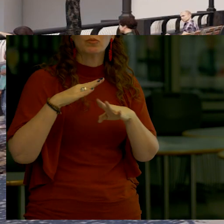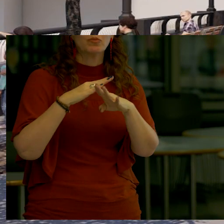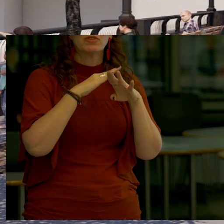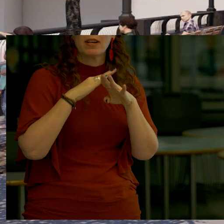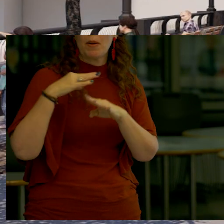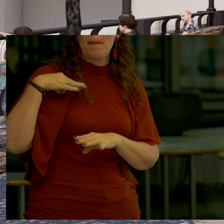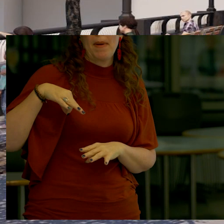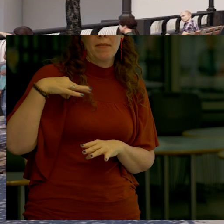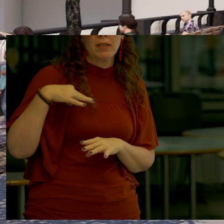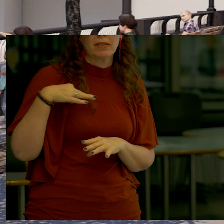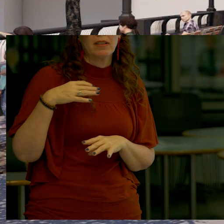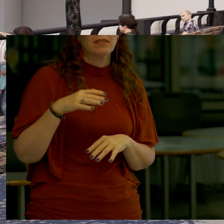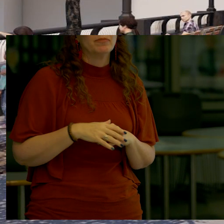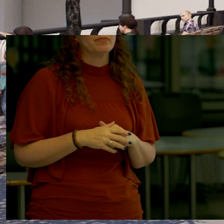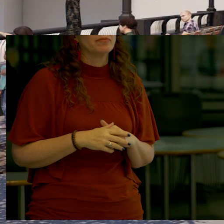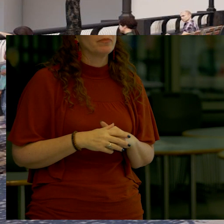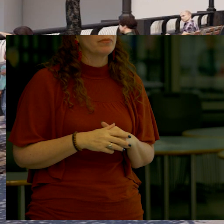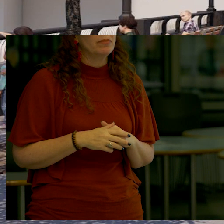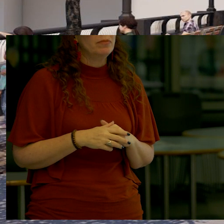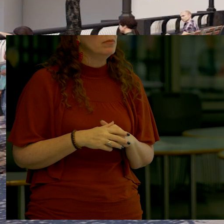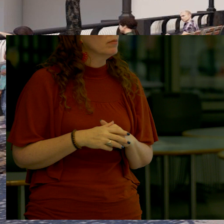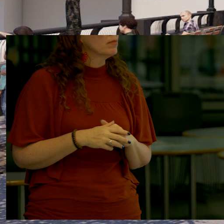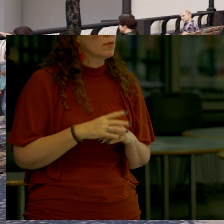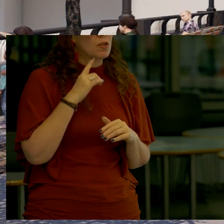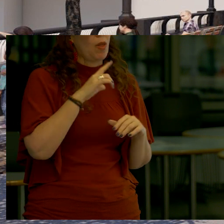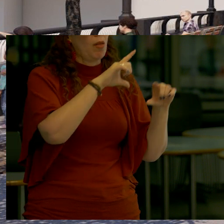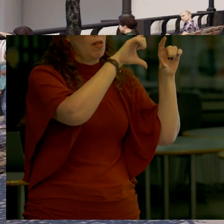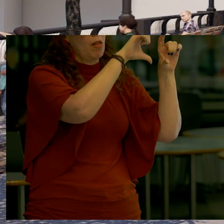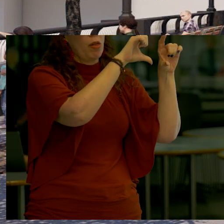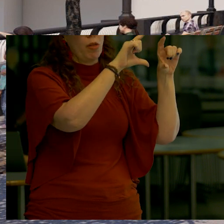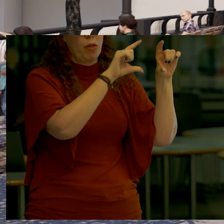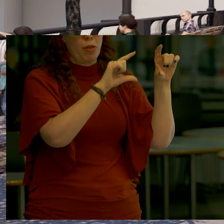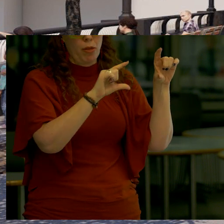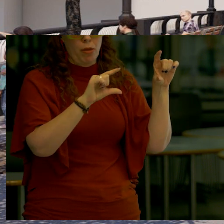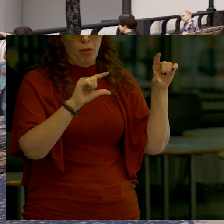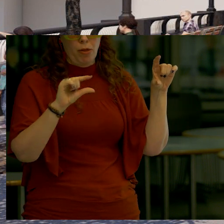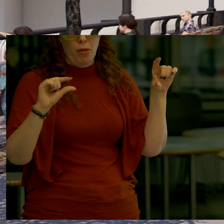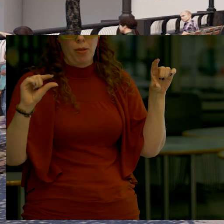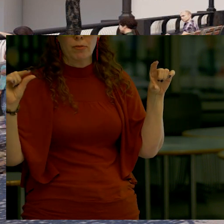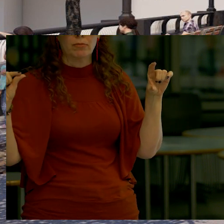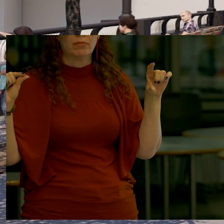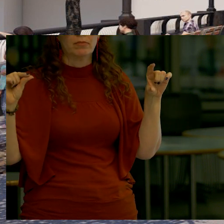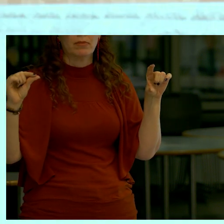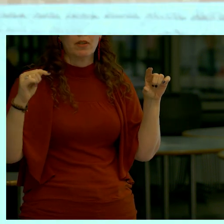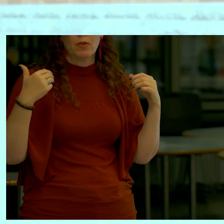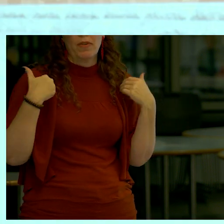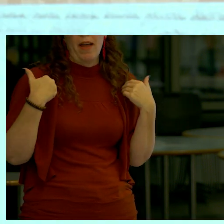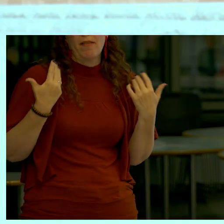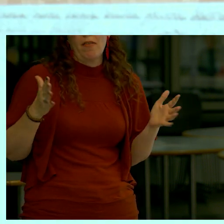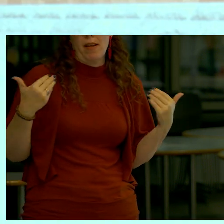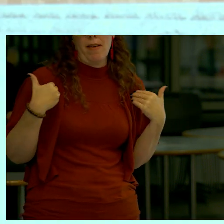we're going to taper those elevated areas very gradually so that they kind of dovetail into the existing grades